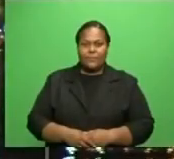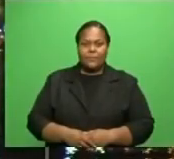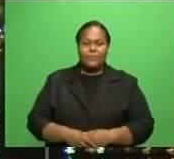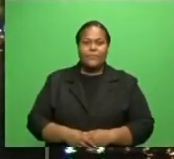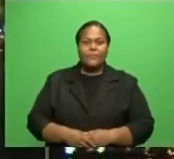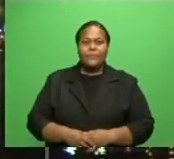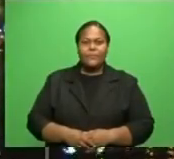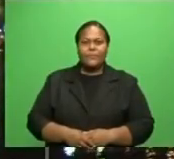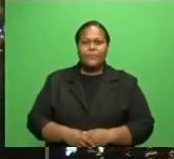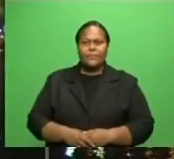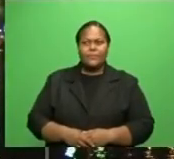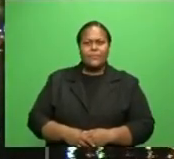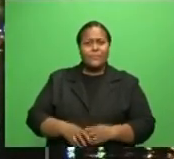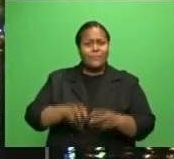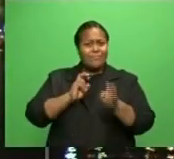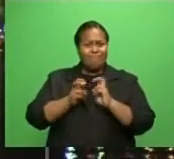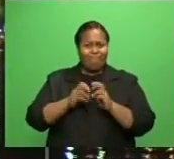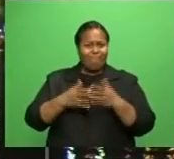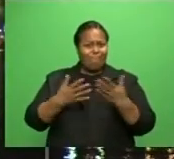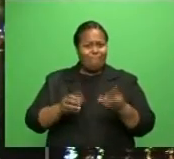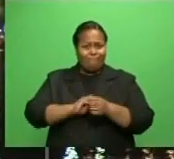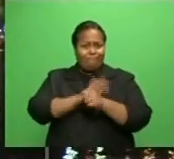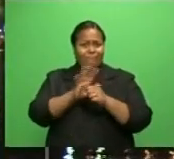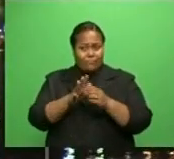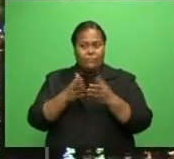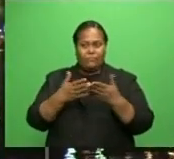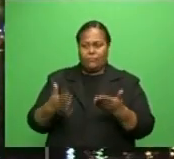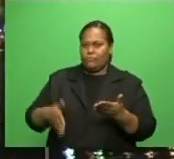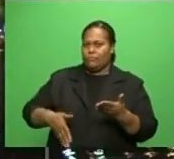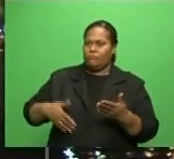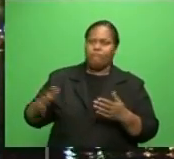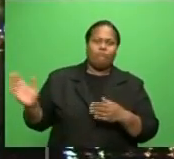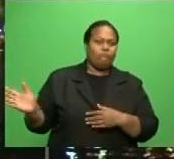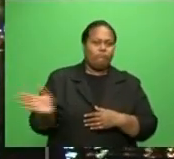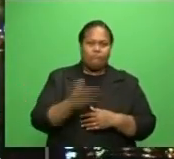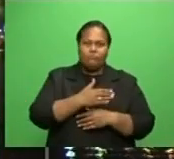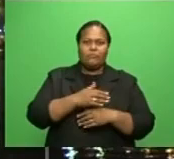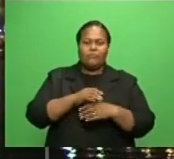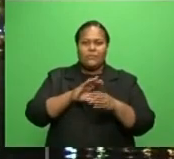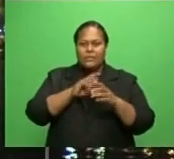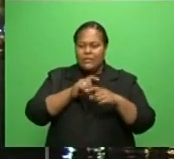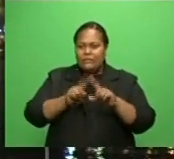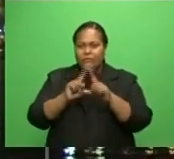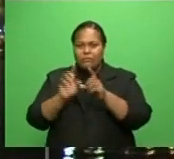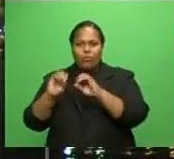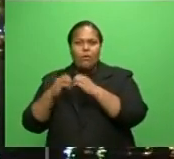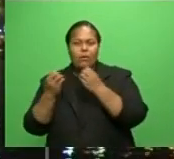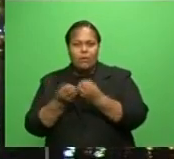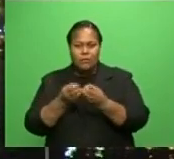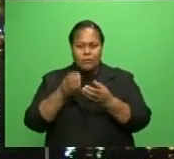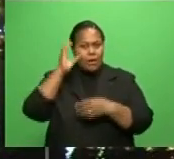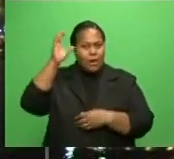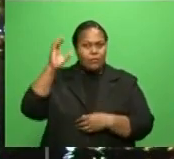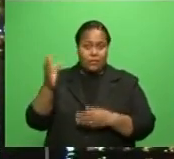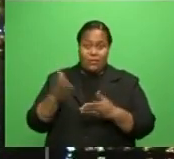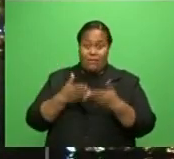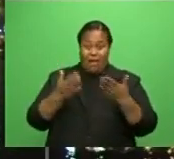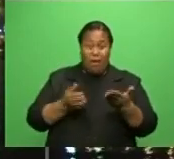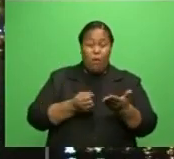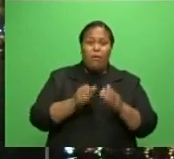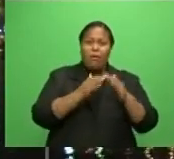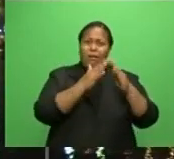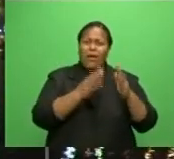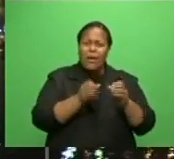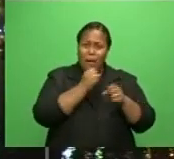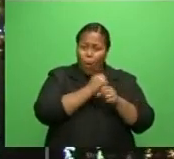The impacts of COVID-19 is being felt by all sectors in the country. The real estate industry has seen the emergence of a